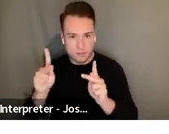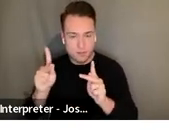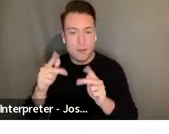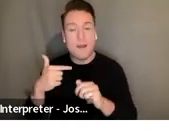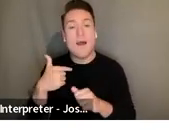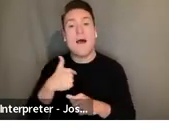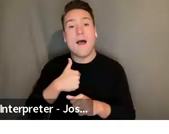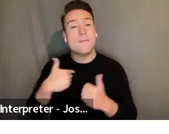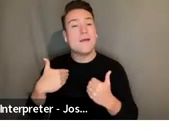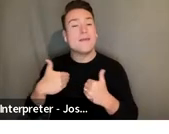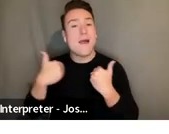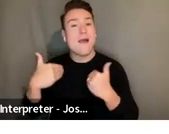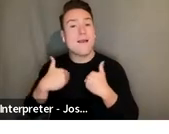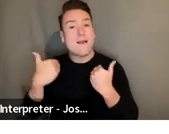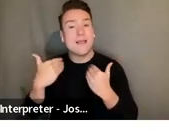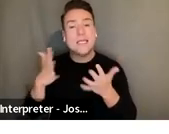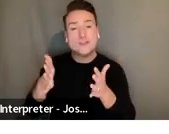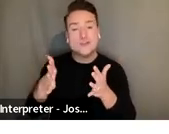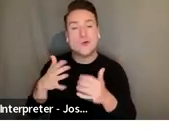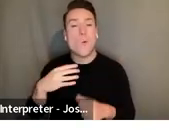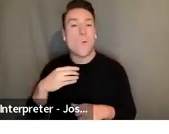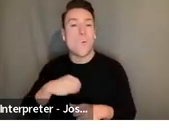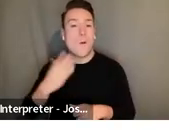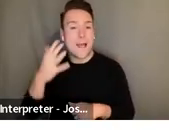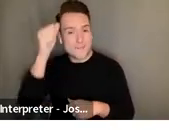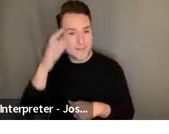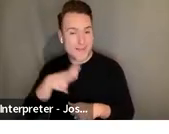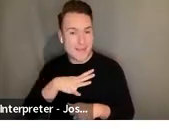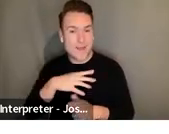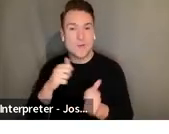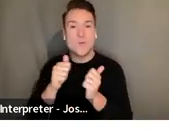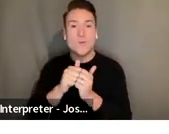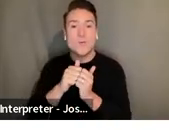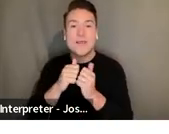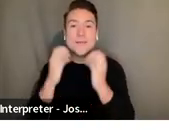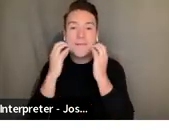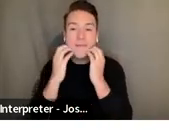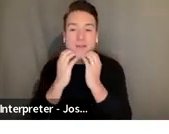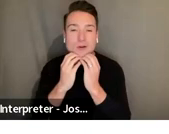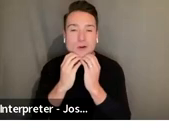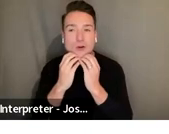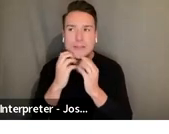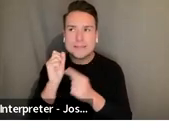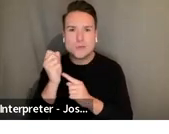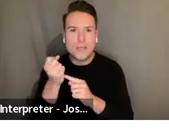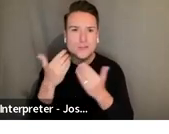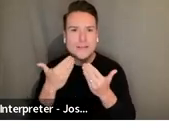youngish white man with kind of some like scruffy beard situation happening